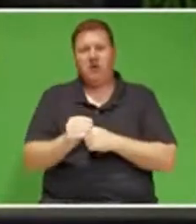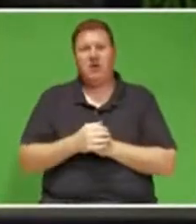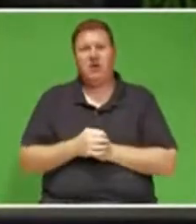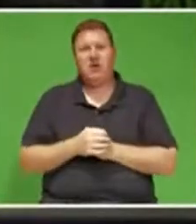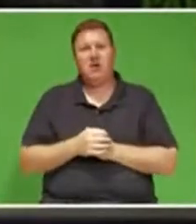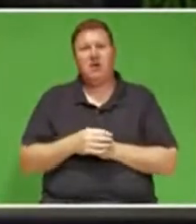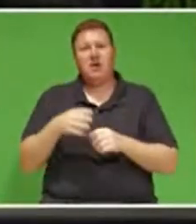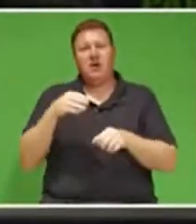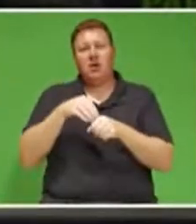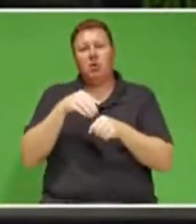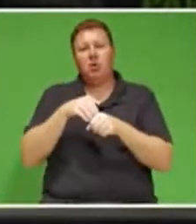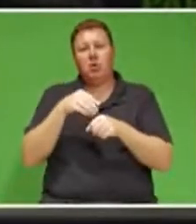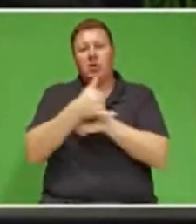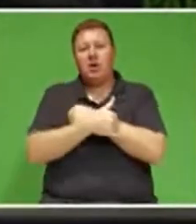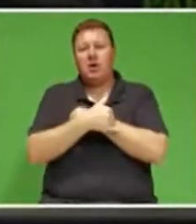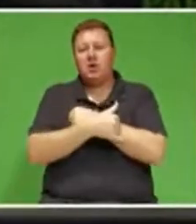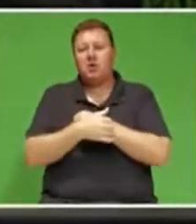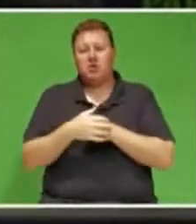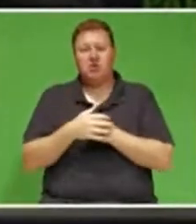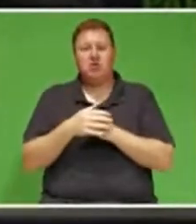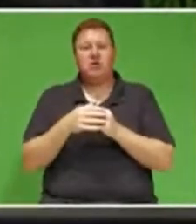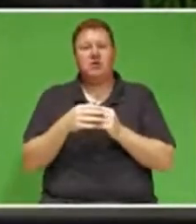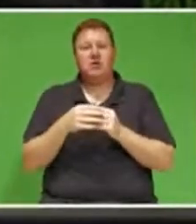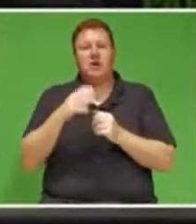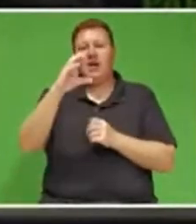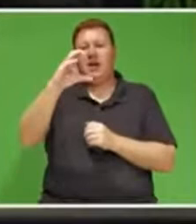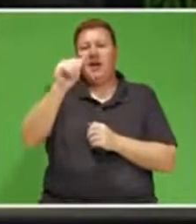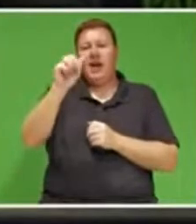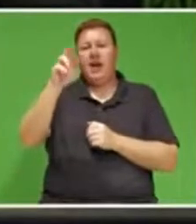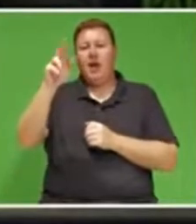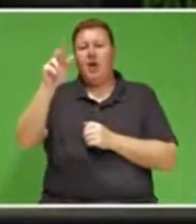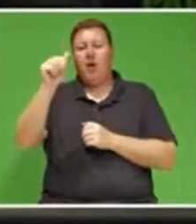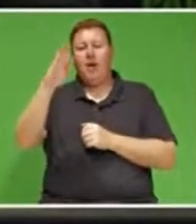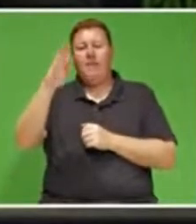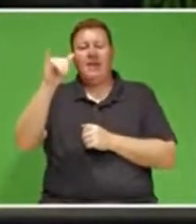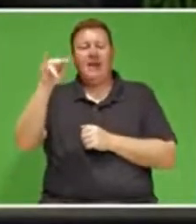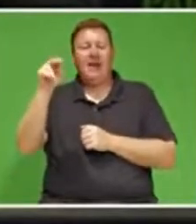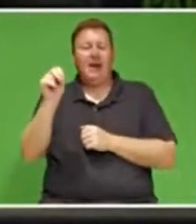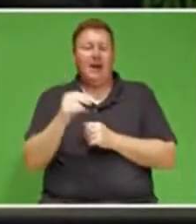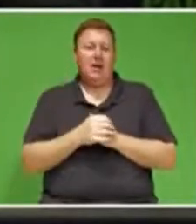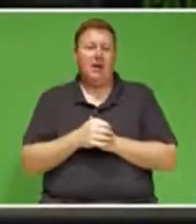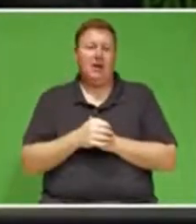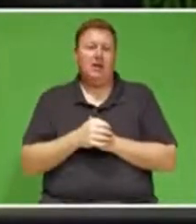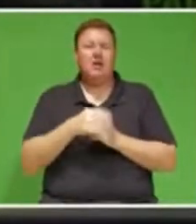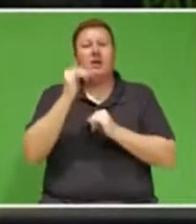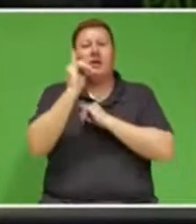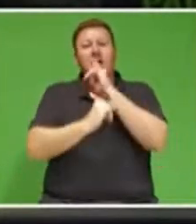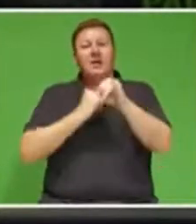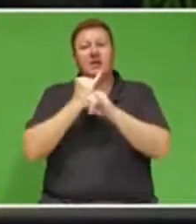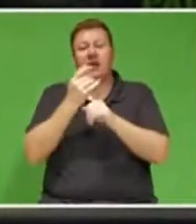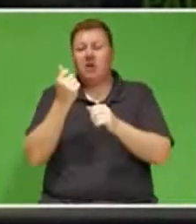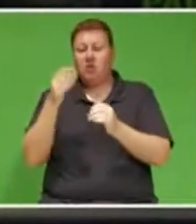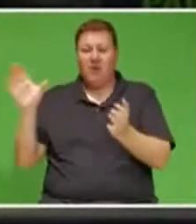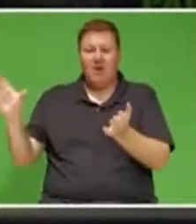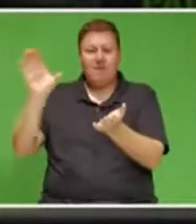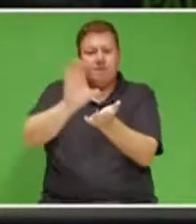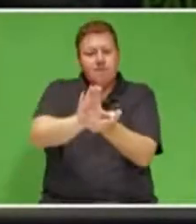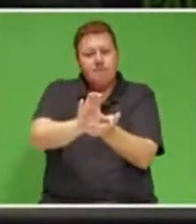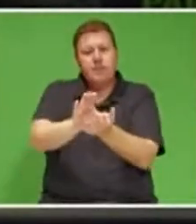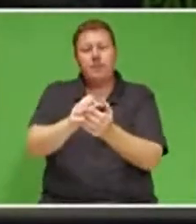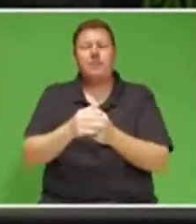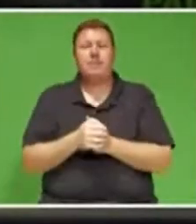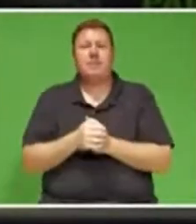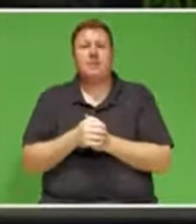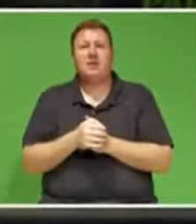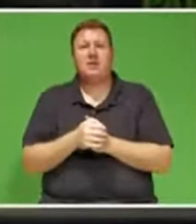such as the Caribbean, and mobilizing international funding and securing